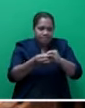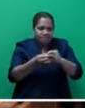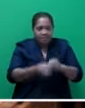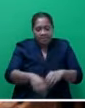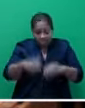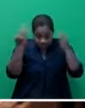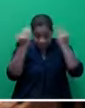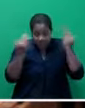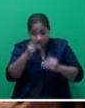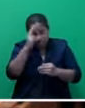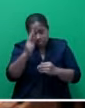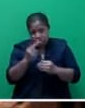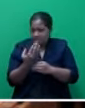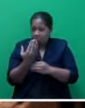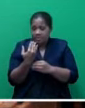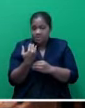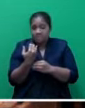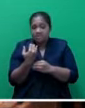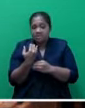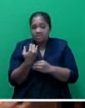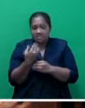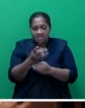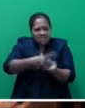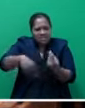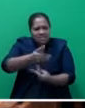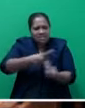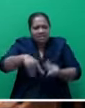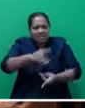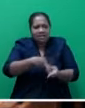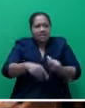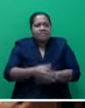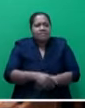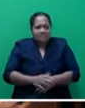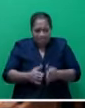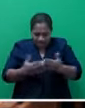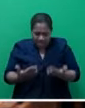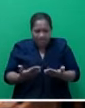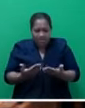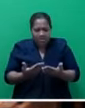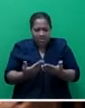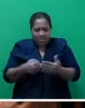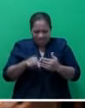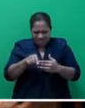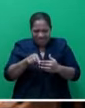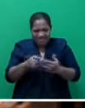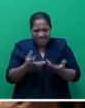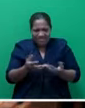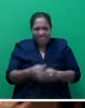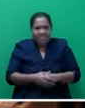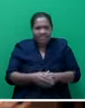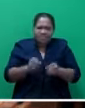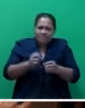disasters, and even we are still in that state of declaration for parts of